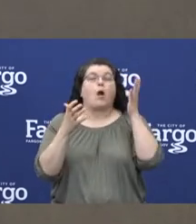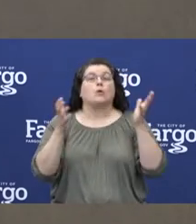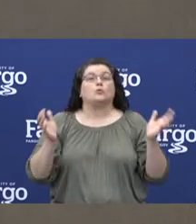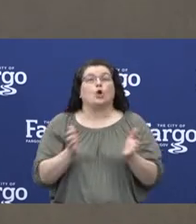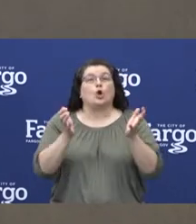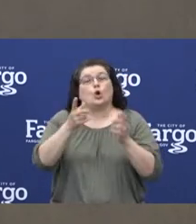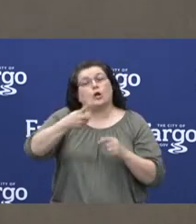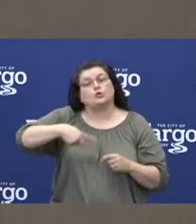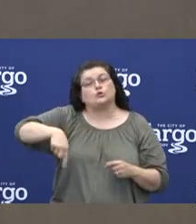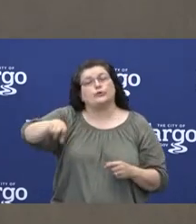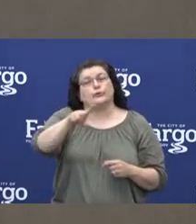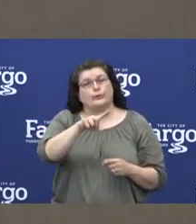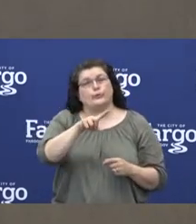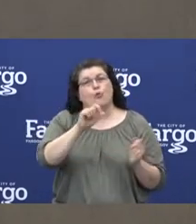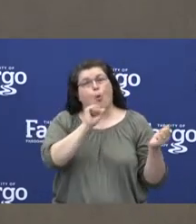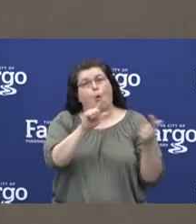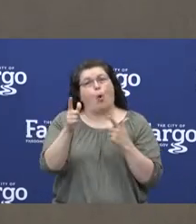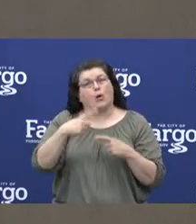all of you to